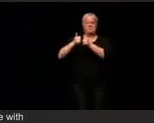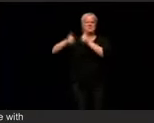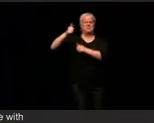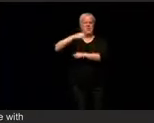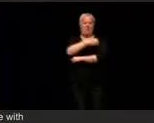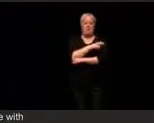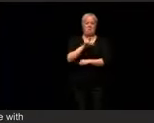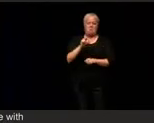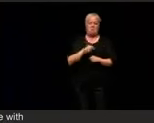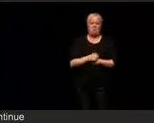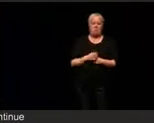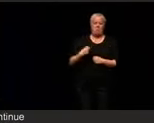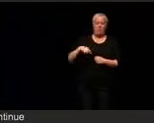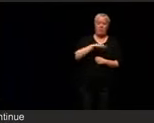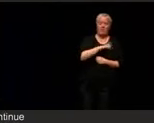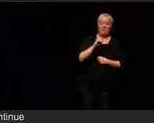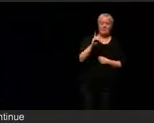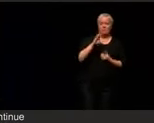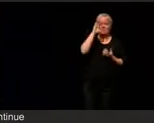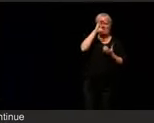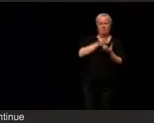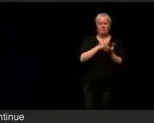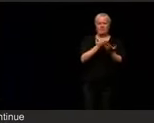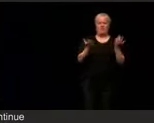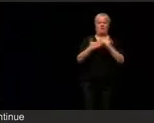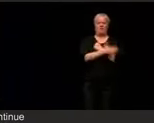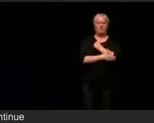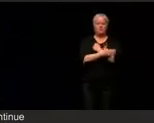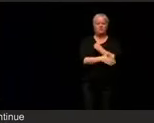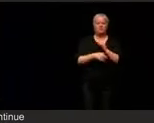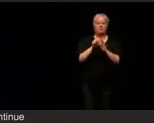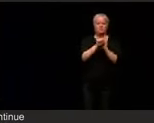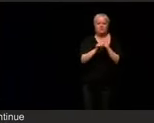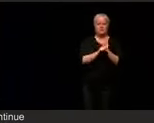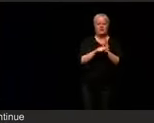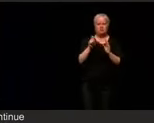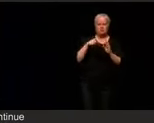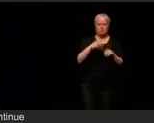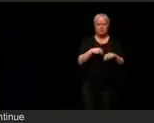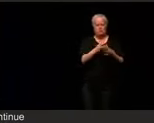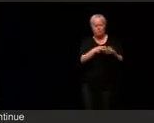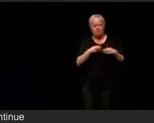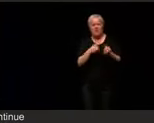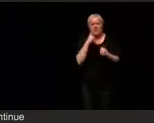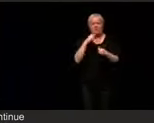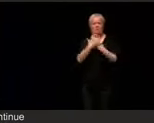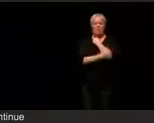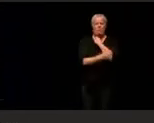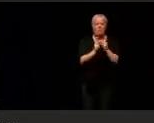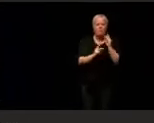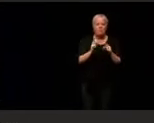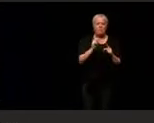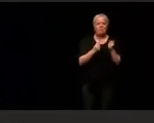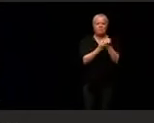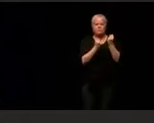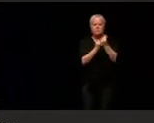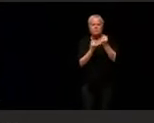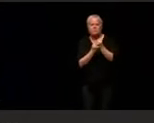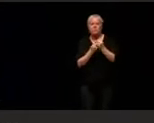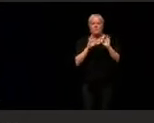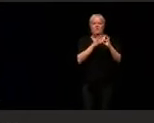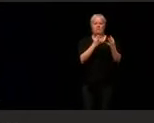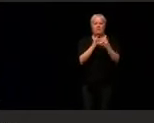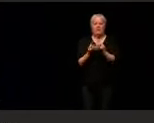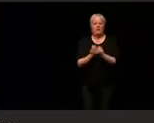We believe in a country and in a state that provides for the poor, works for working families, makes sense for the middle